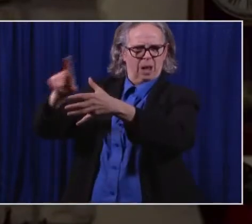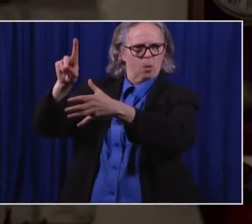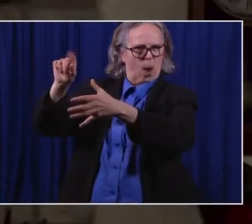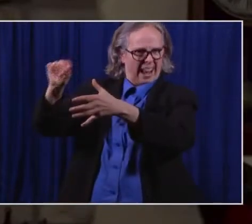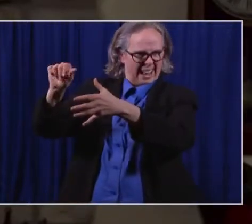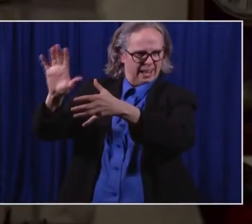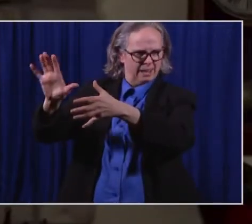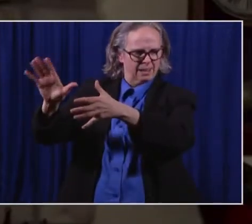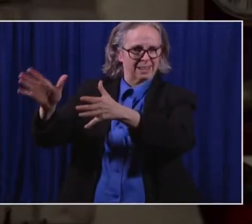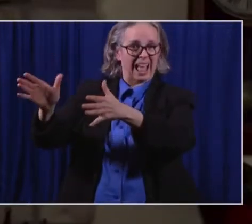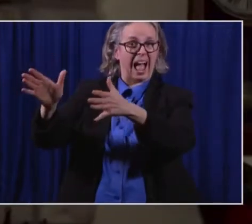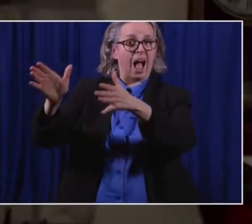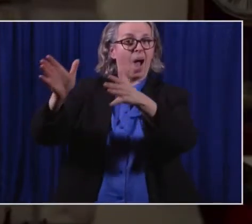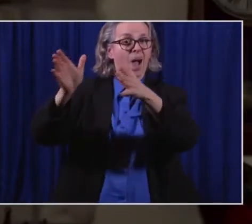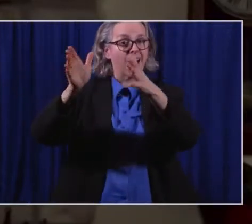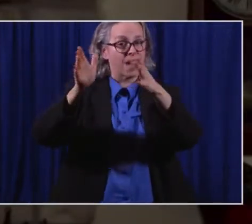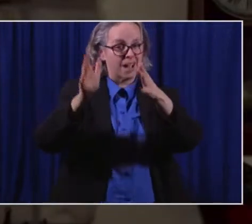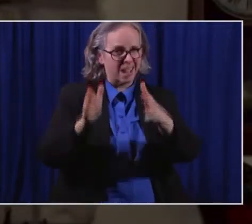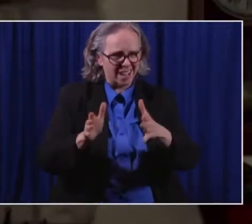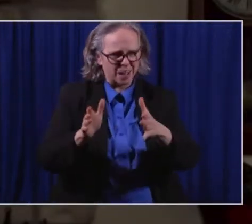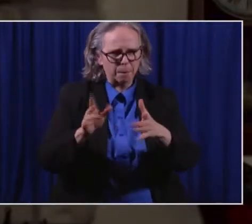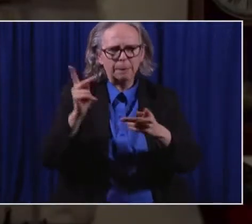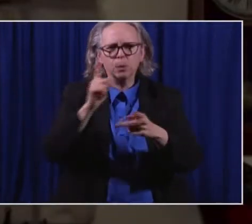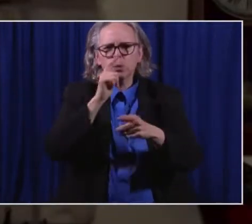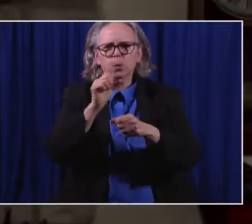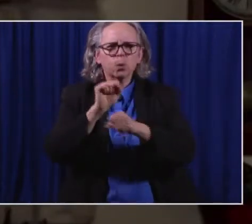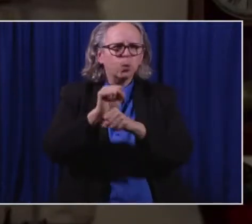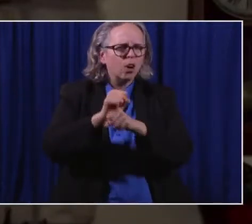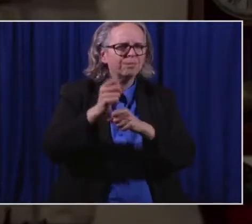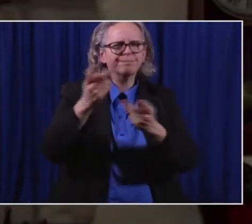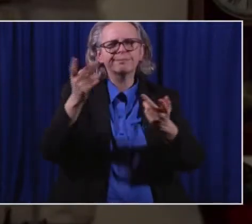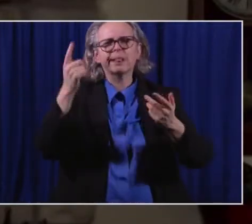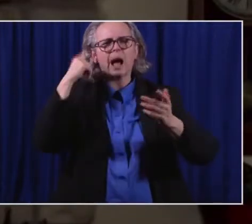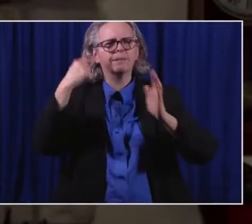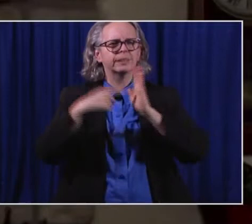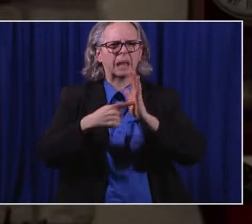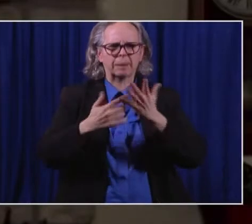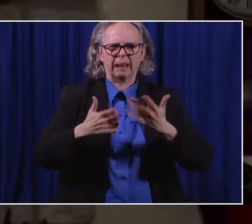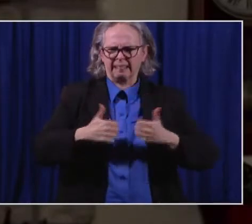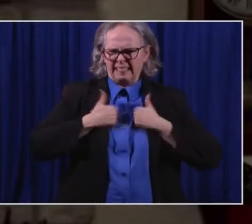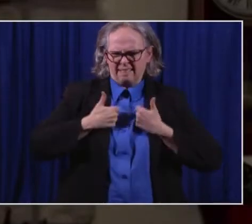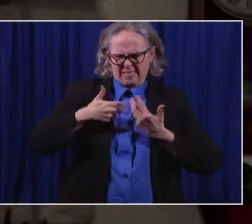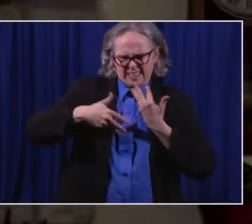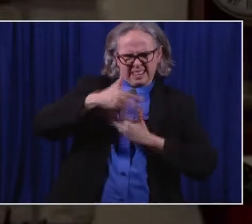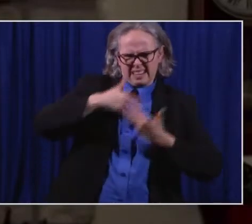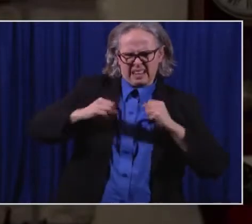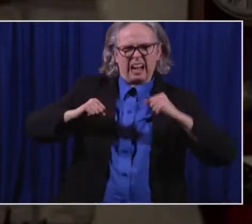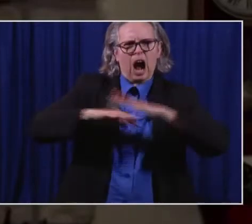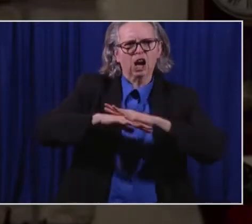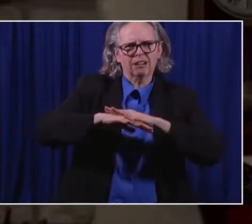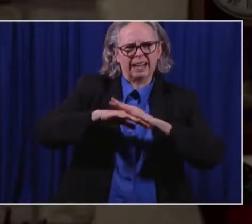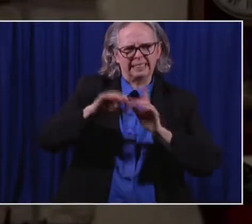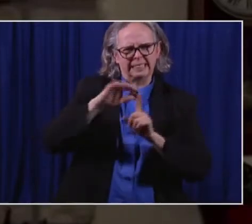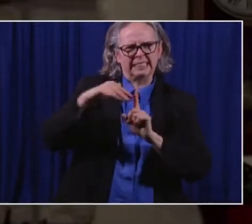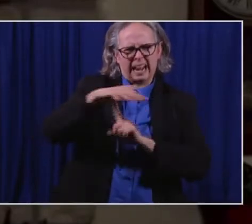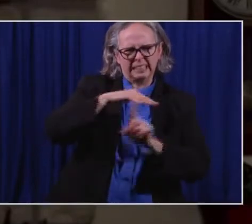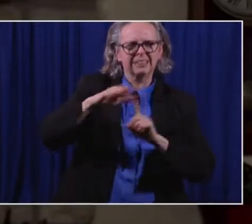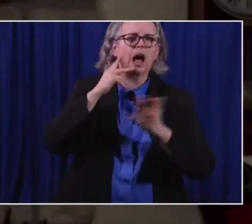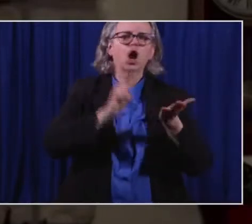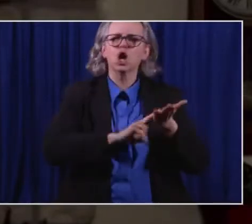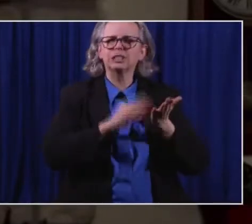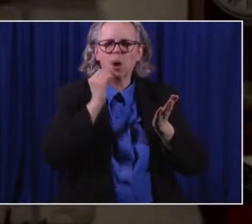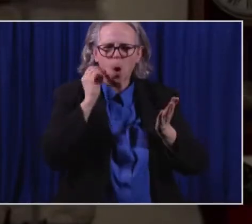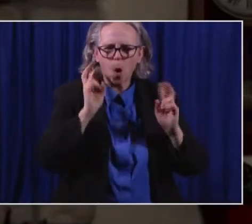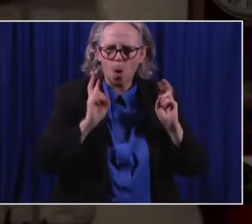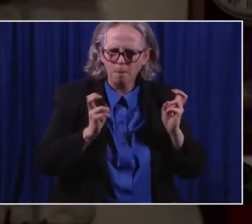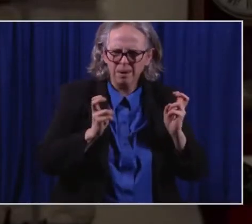is the congregate care people in congregate care settings. Why did we pick those two? And I think most states have done this and I